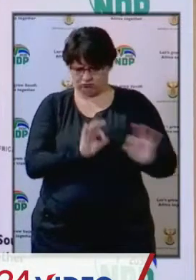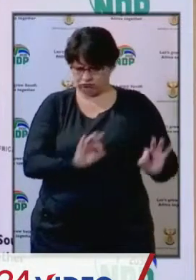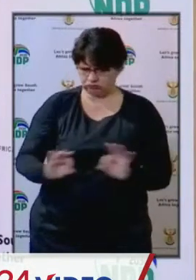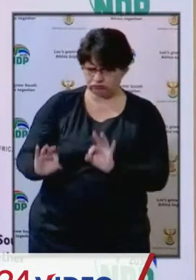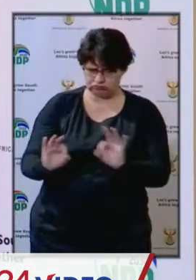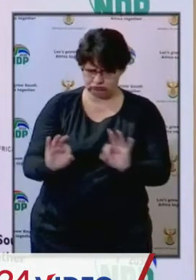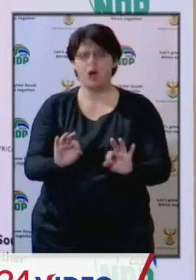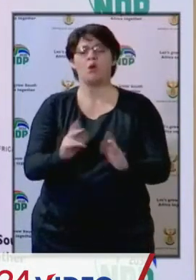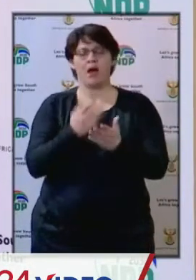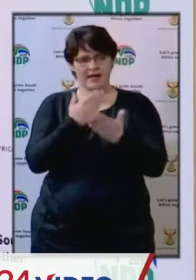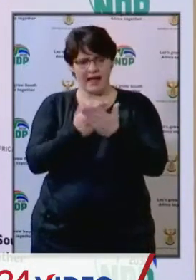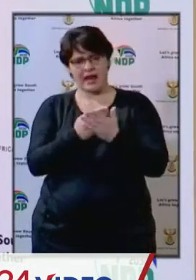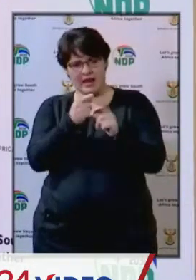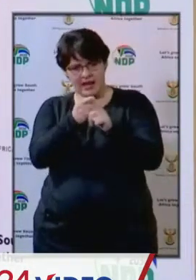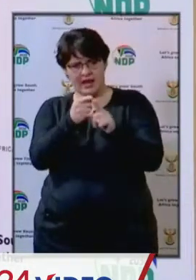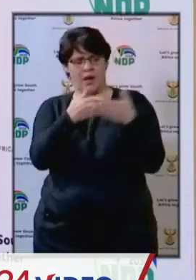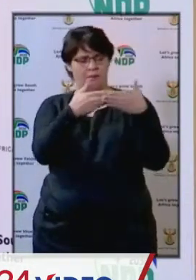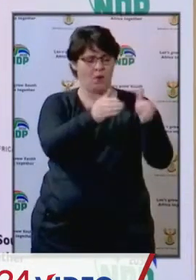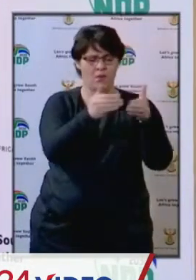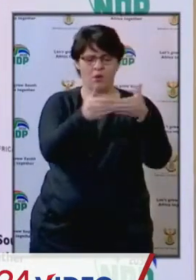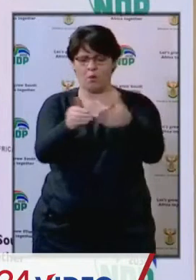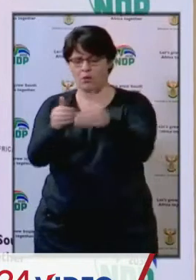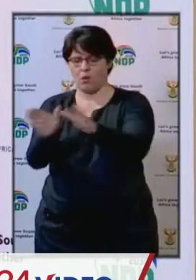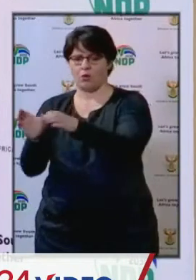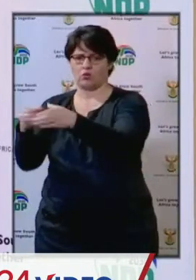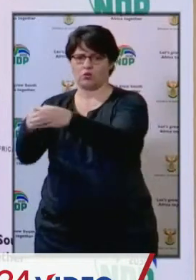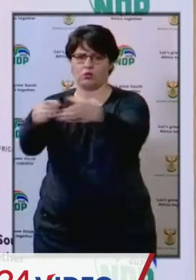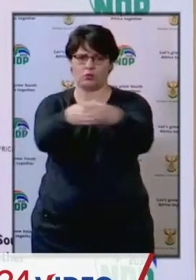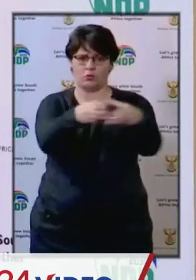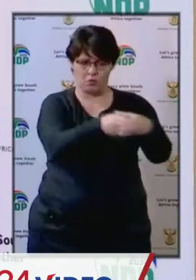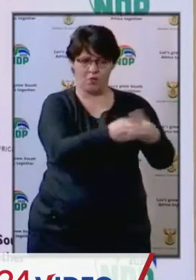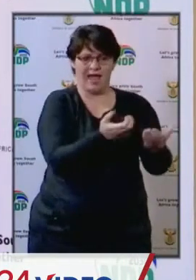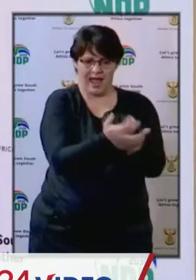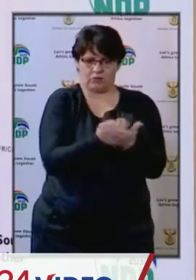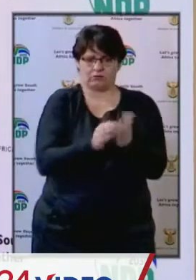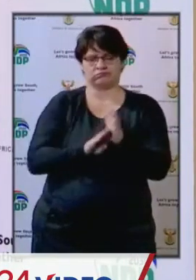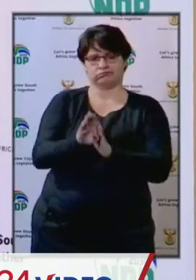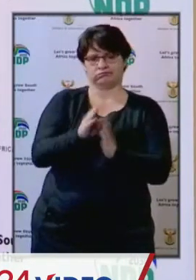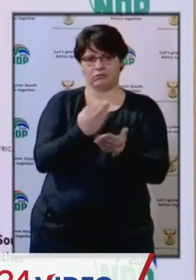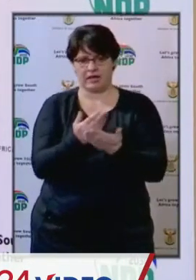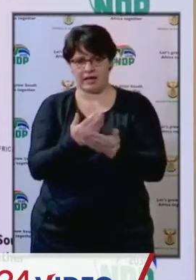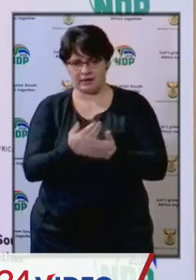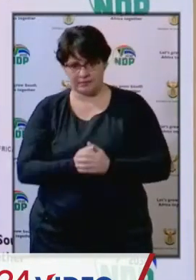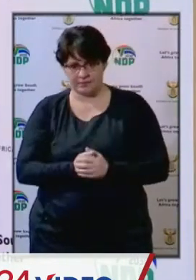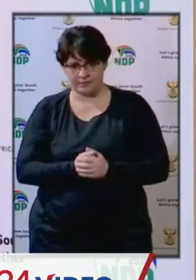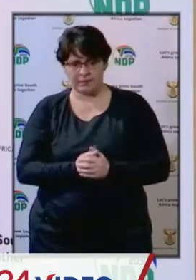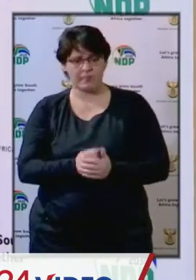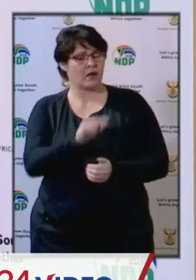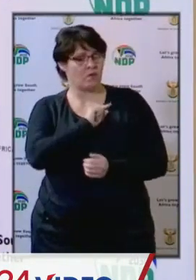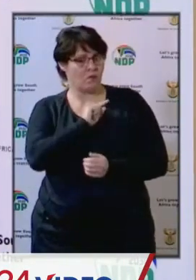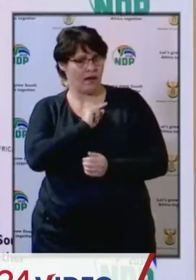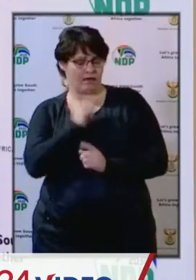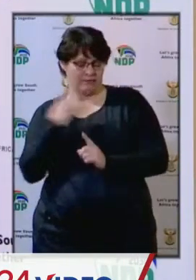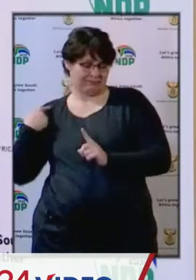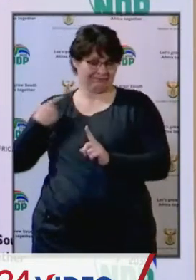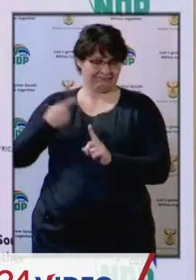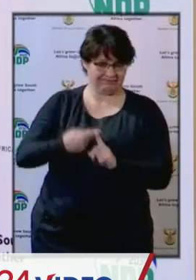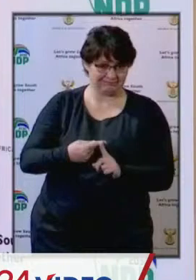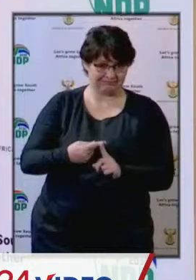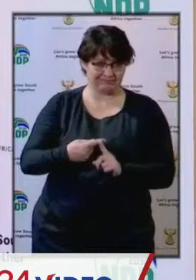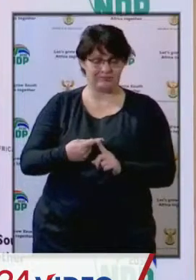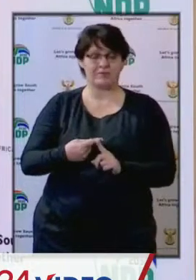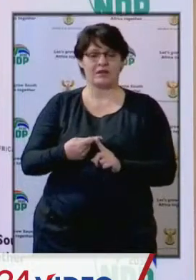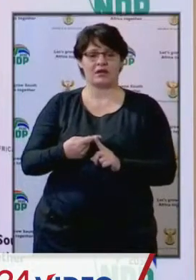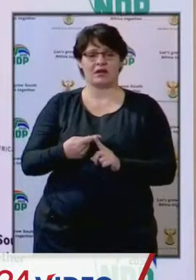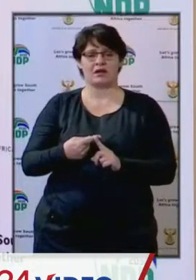to start moving towards opening up more sectors of the economy. This is because the last two months of